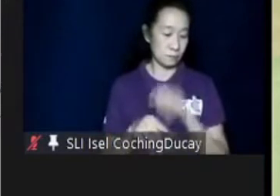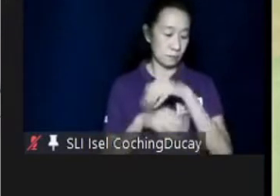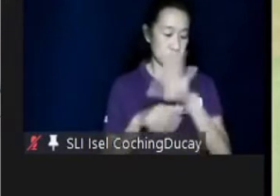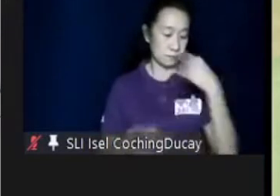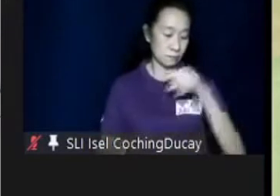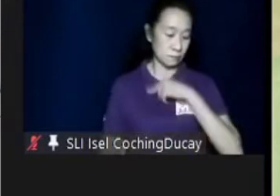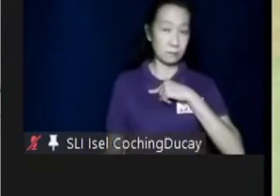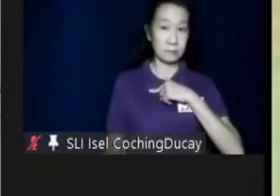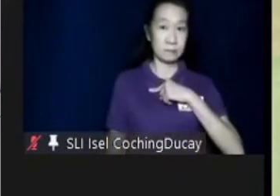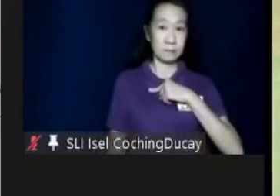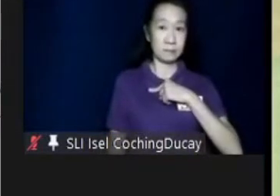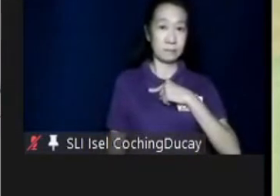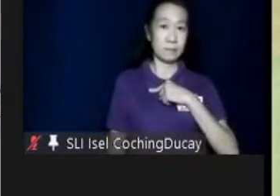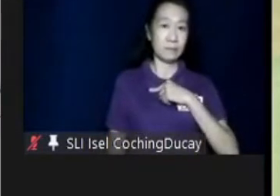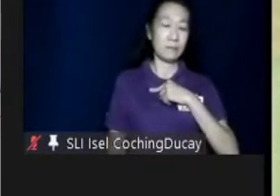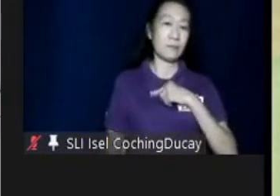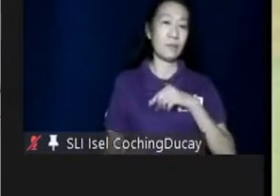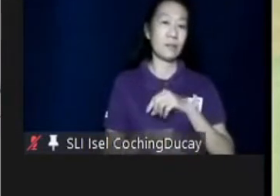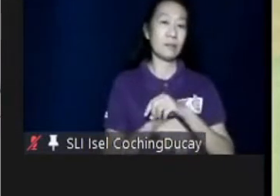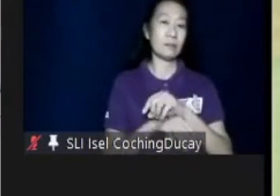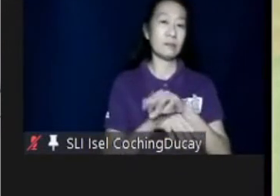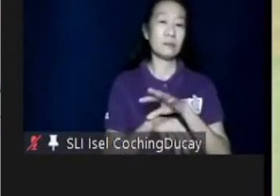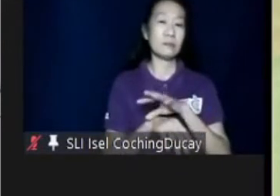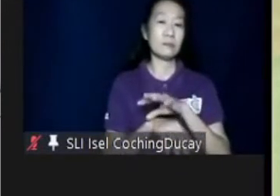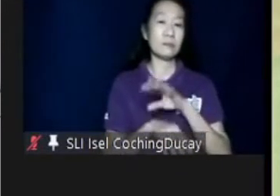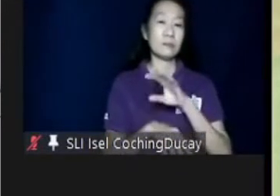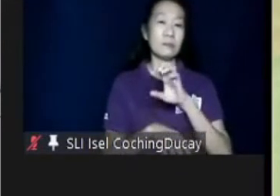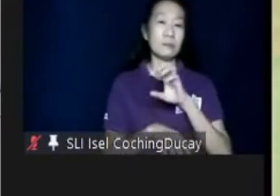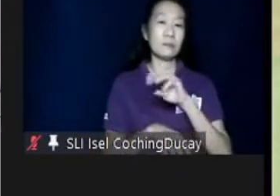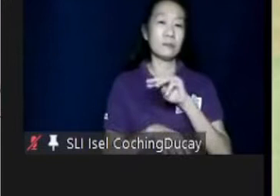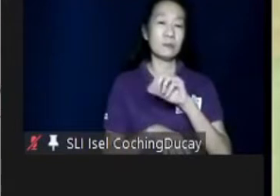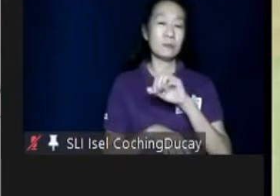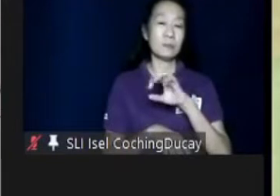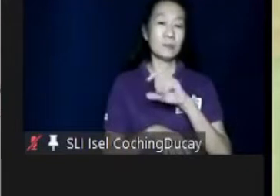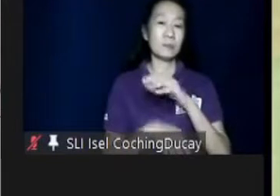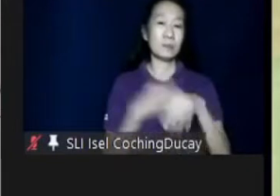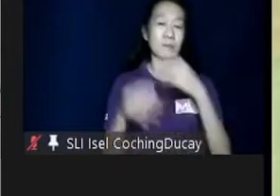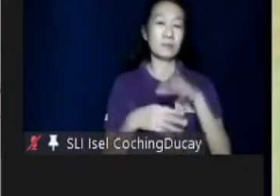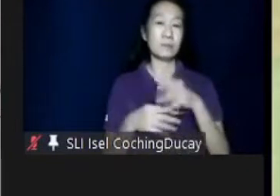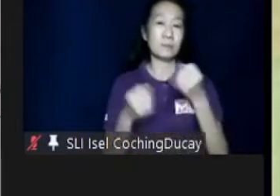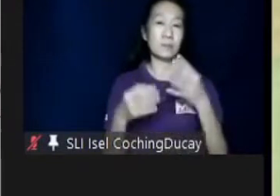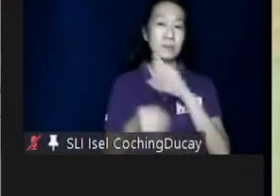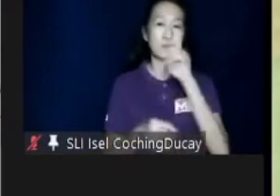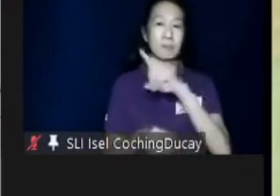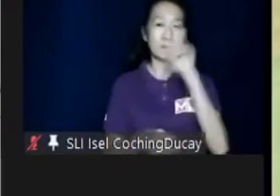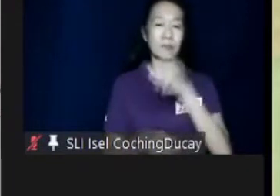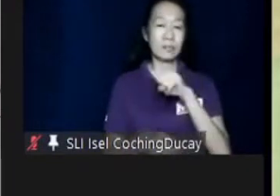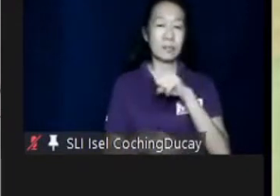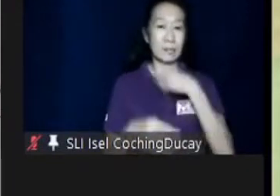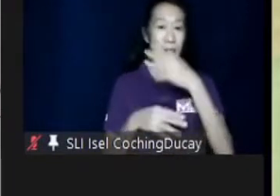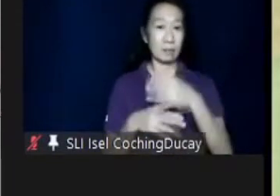an email. We are currently processing a lot of inquiries, actually, thanks to the